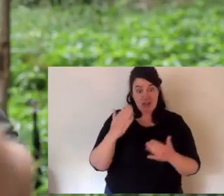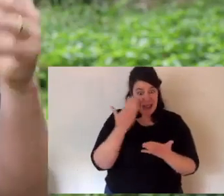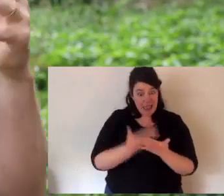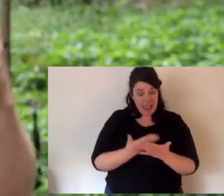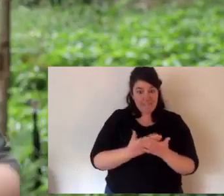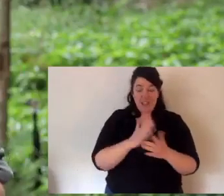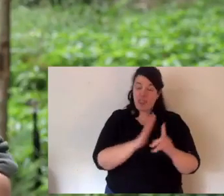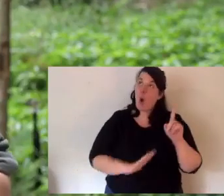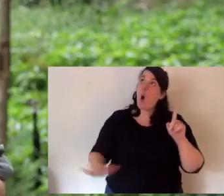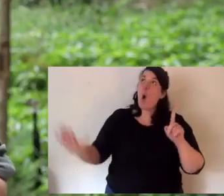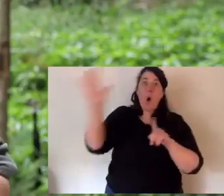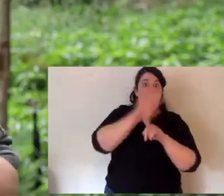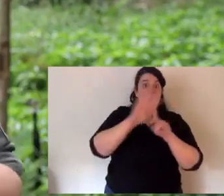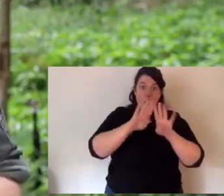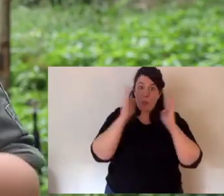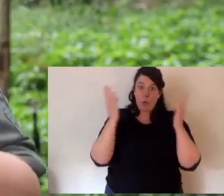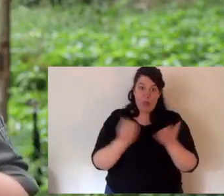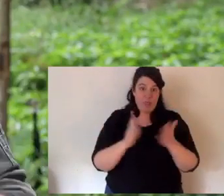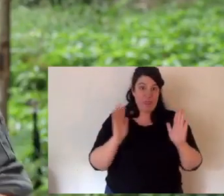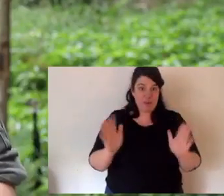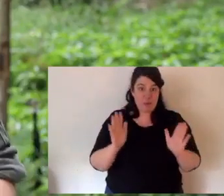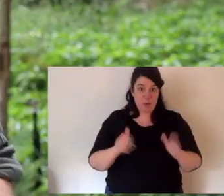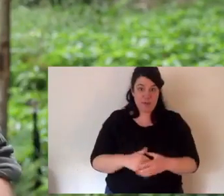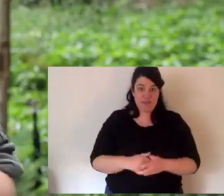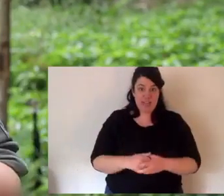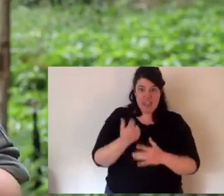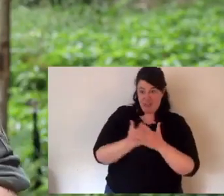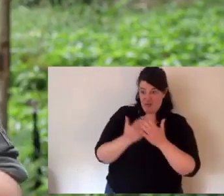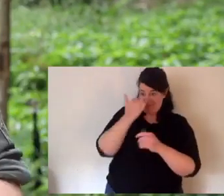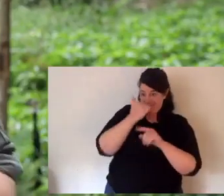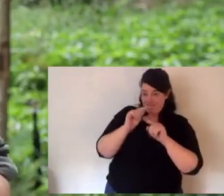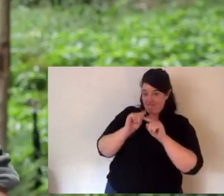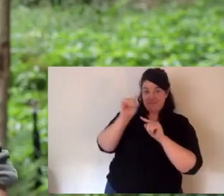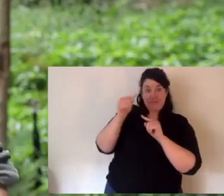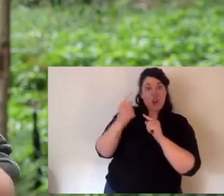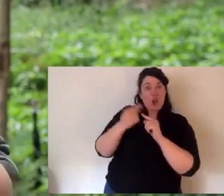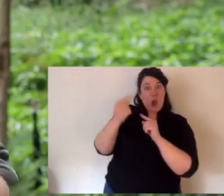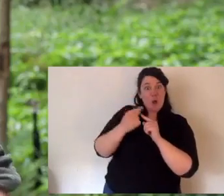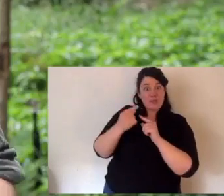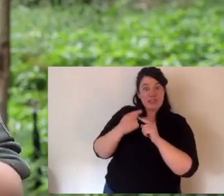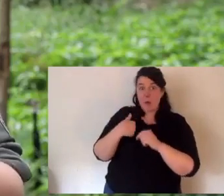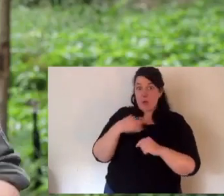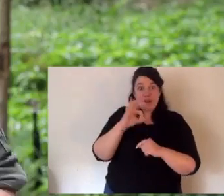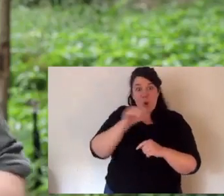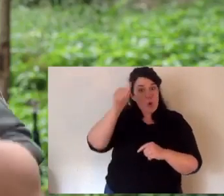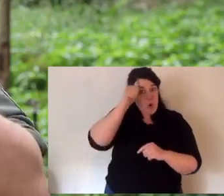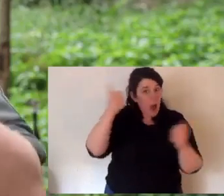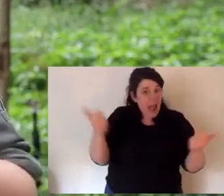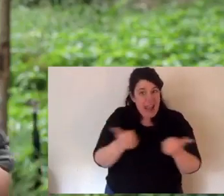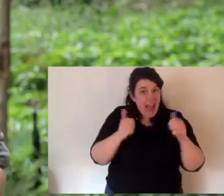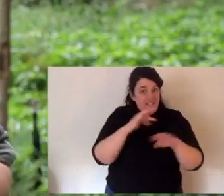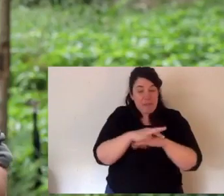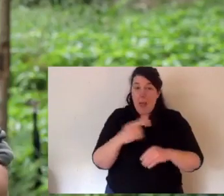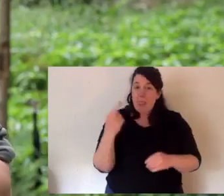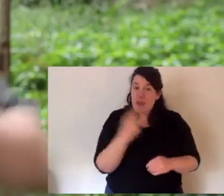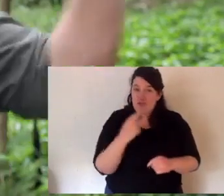rat is in steep decline. There could be as few as 500 left in the entire world's population. And